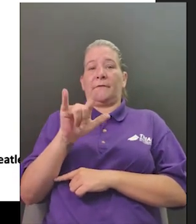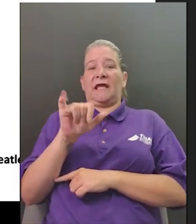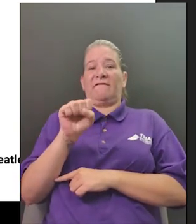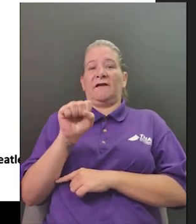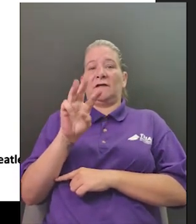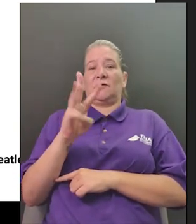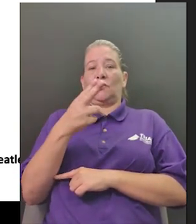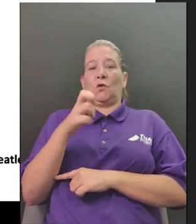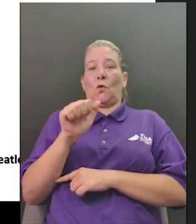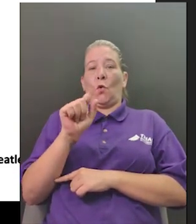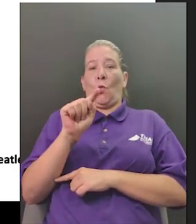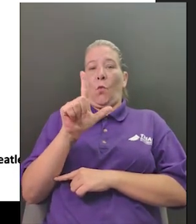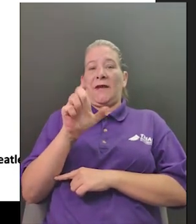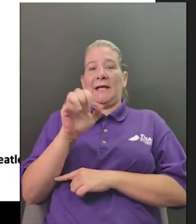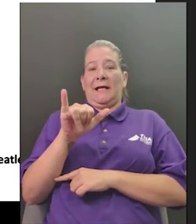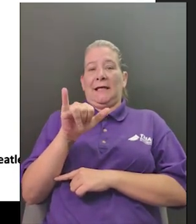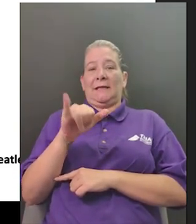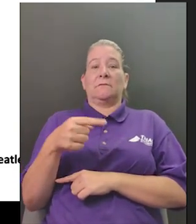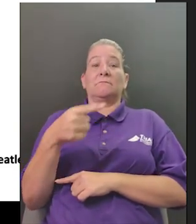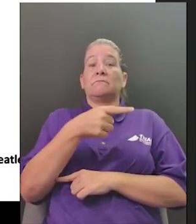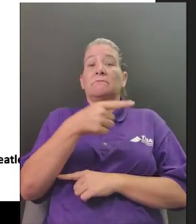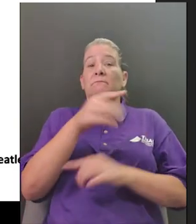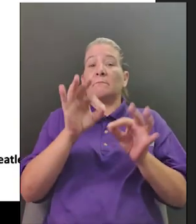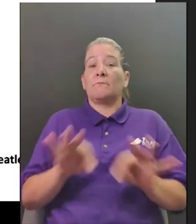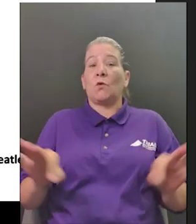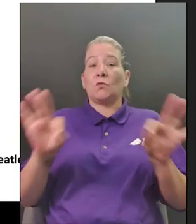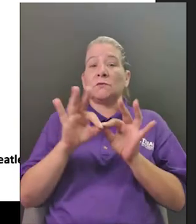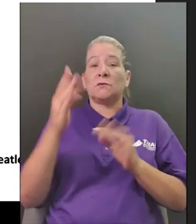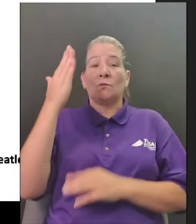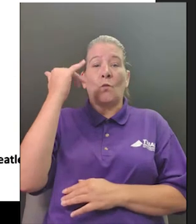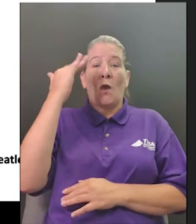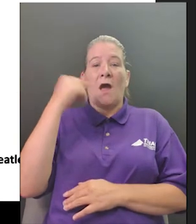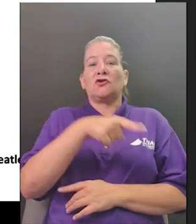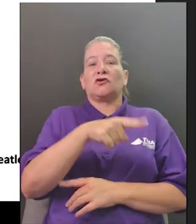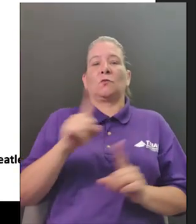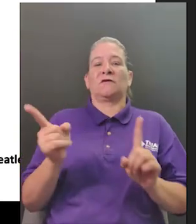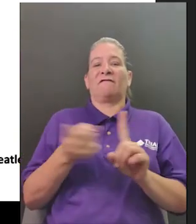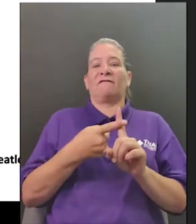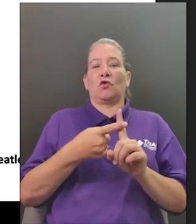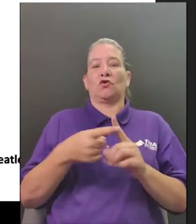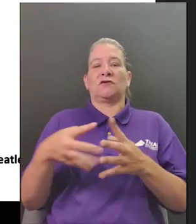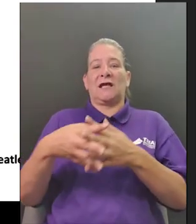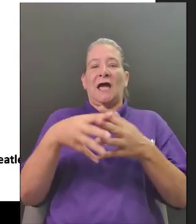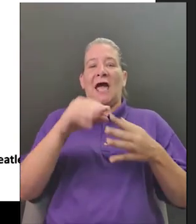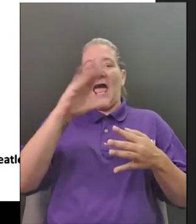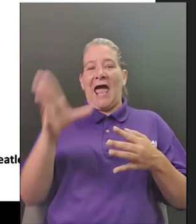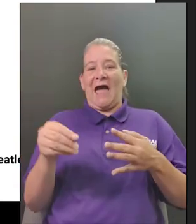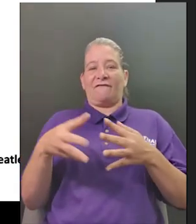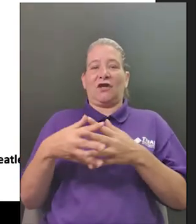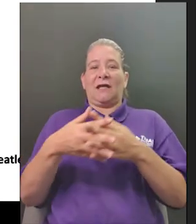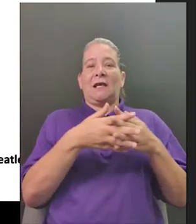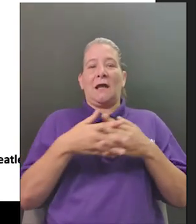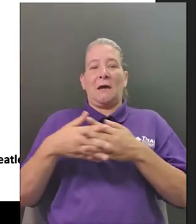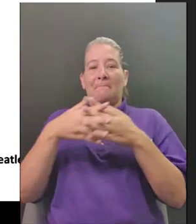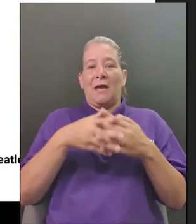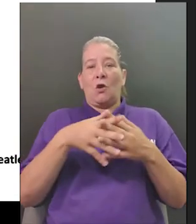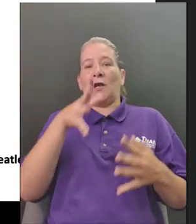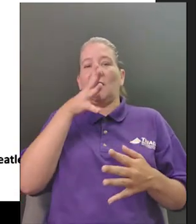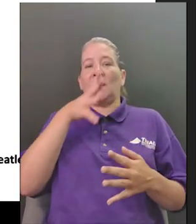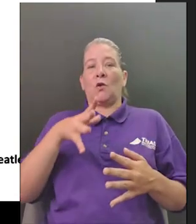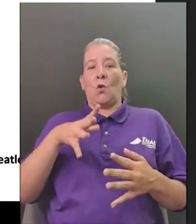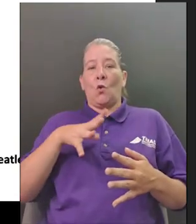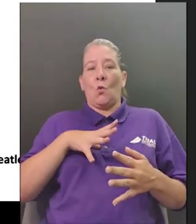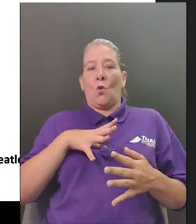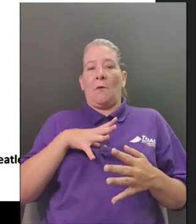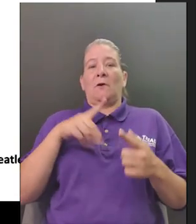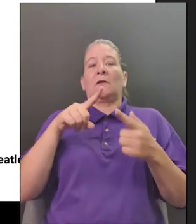write thanks to the people who owned her and eventually freed her and